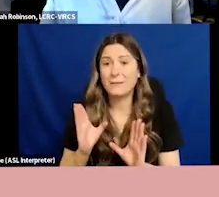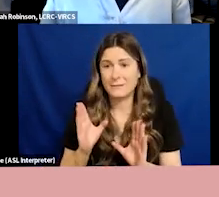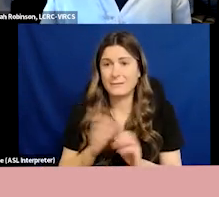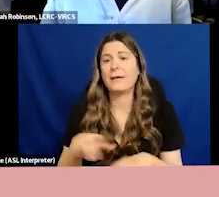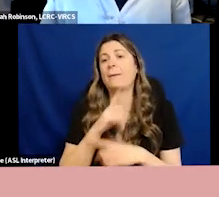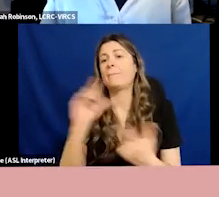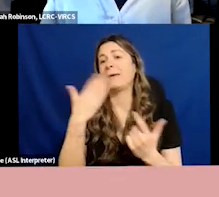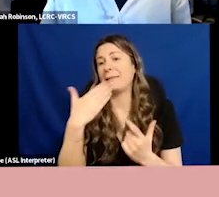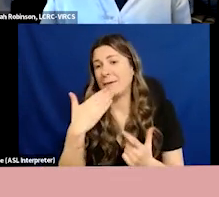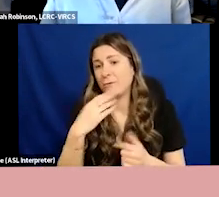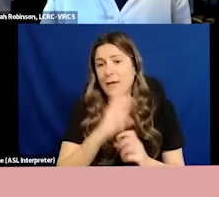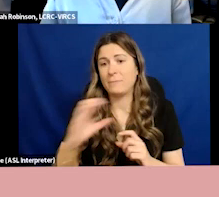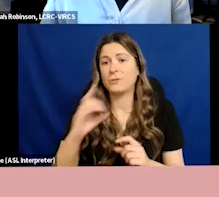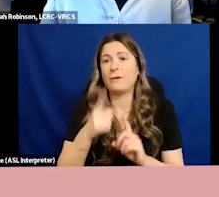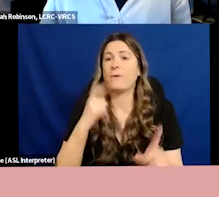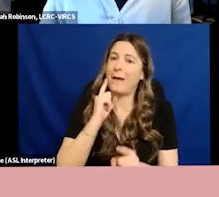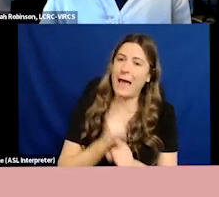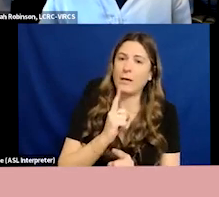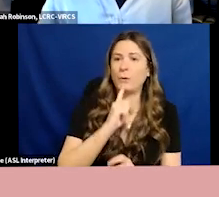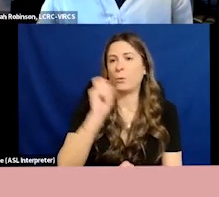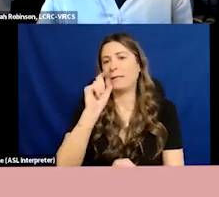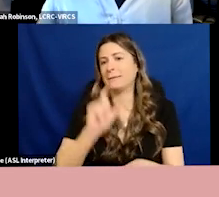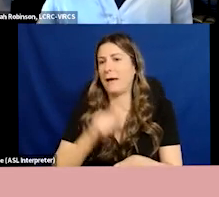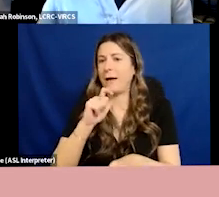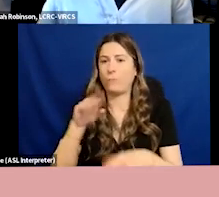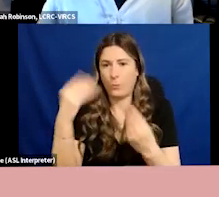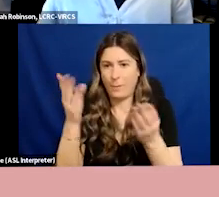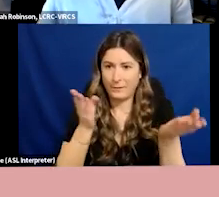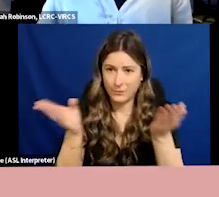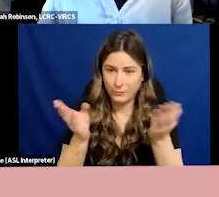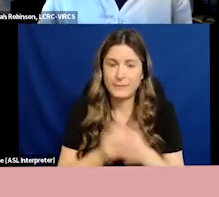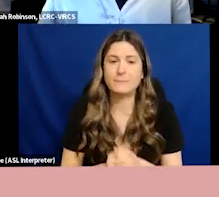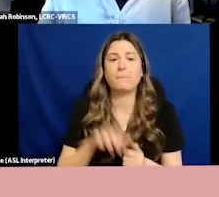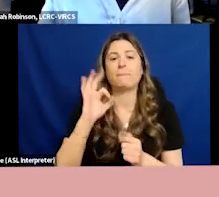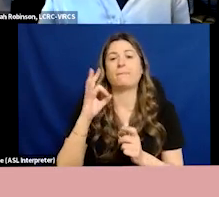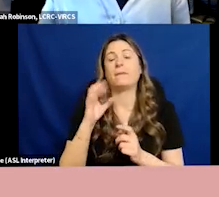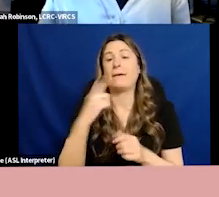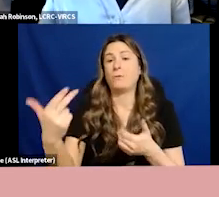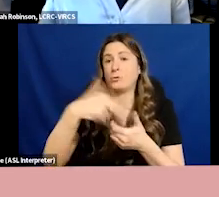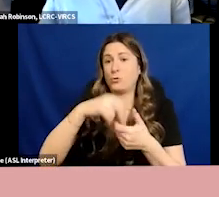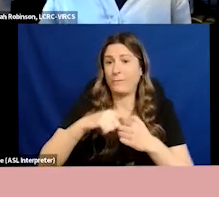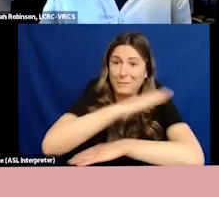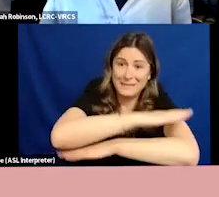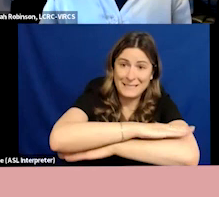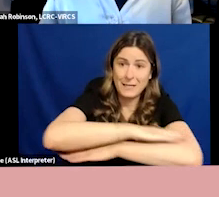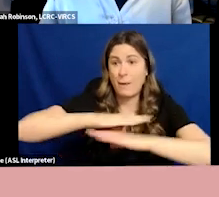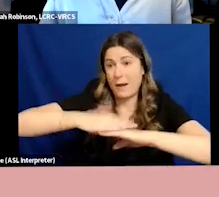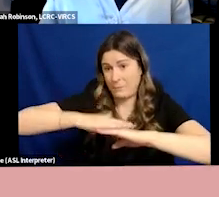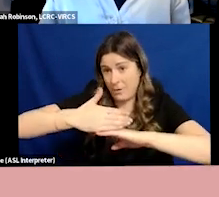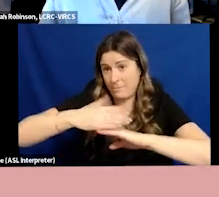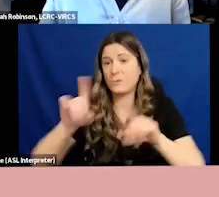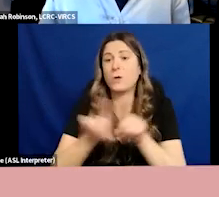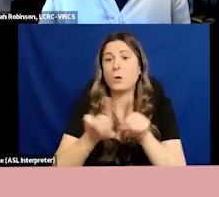captioners from accurate real time for providing this service if you're joining us from the desktop or a laptop you will notice that we have an asl